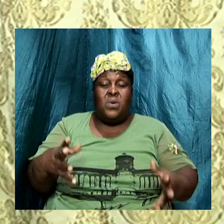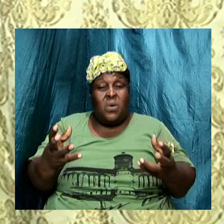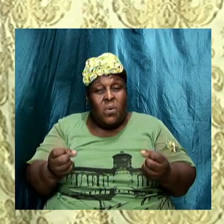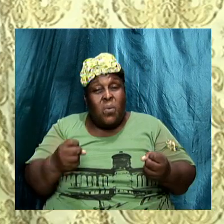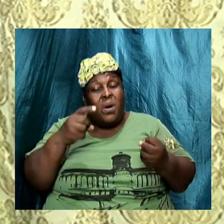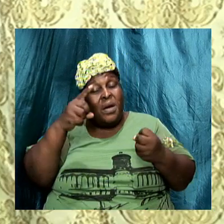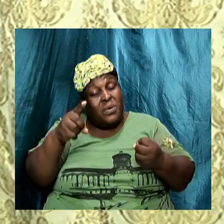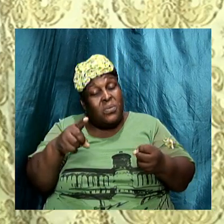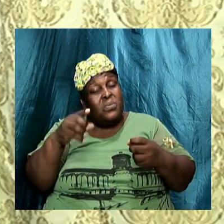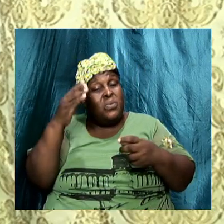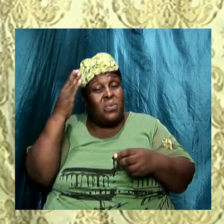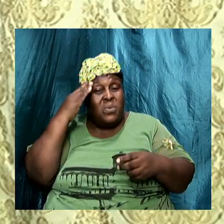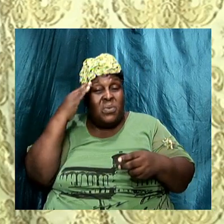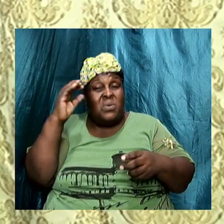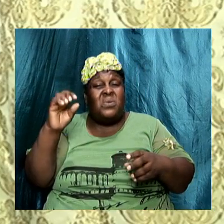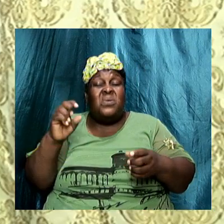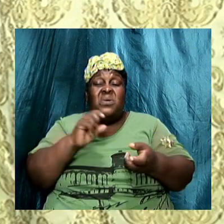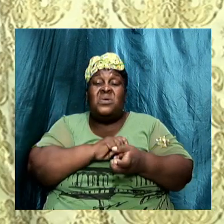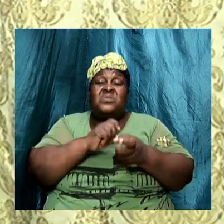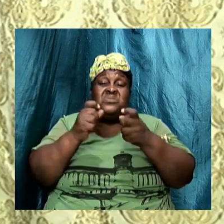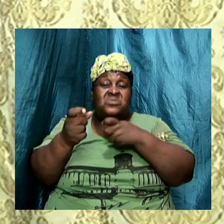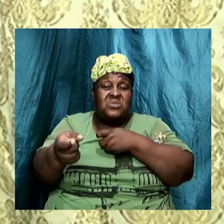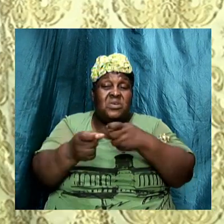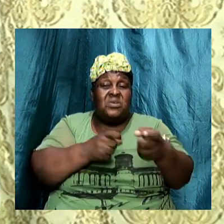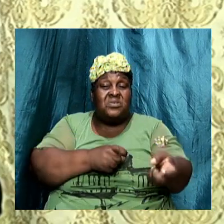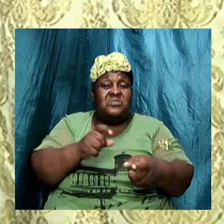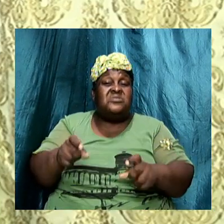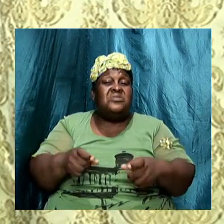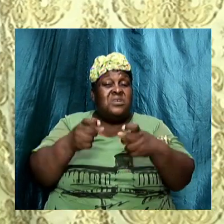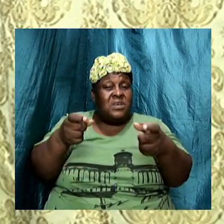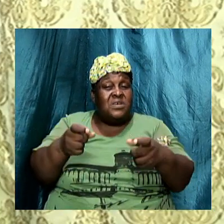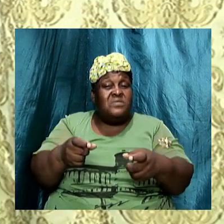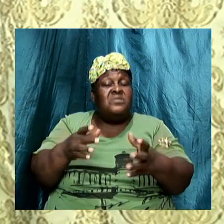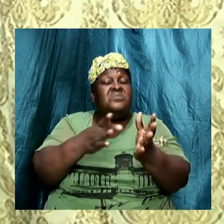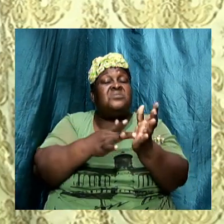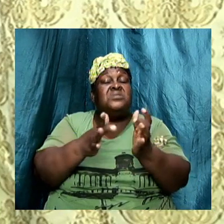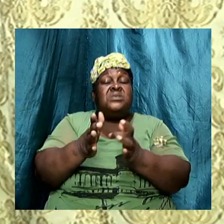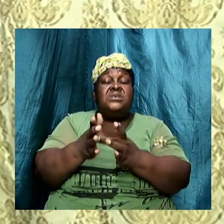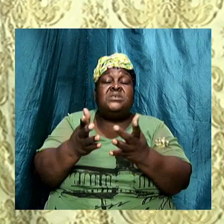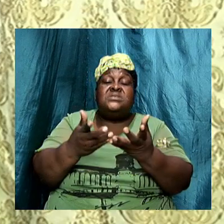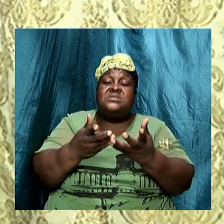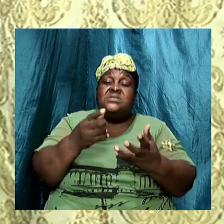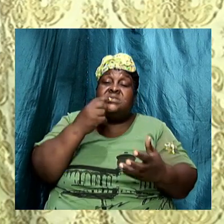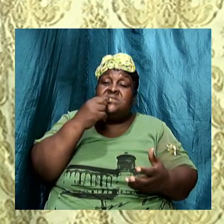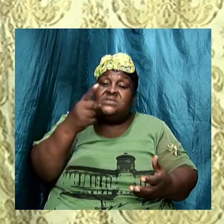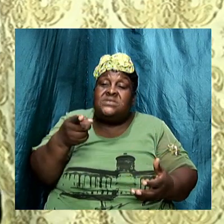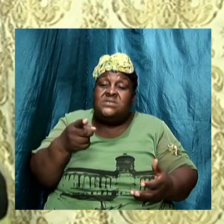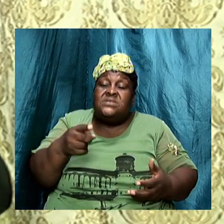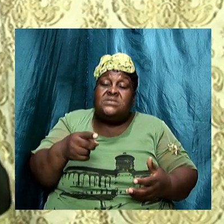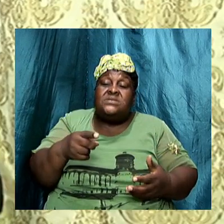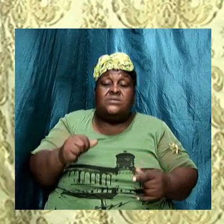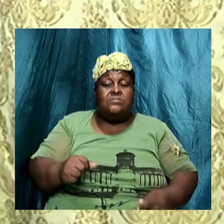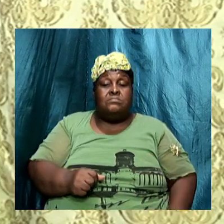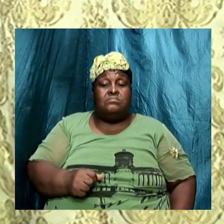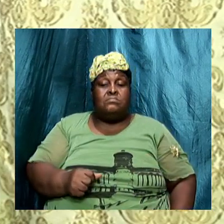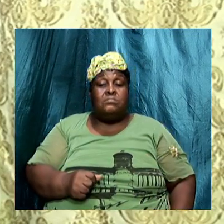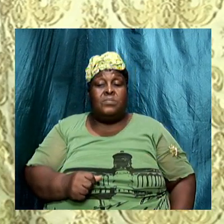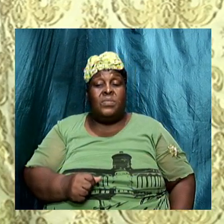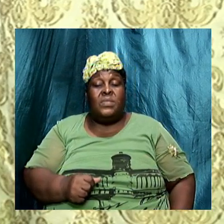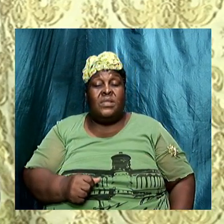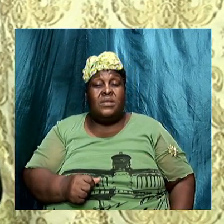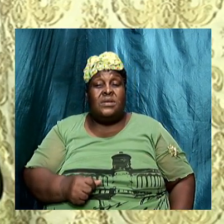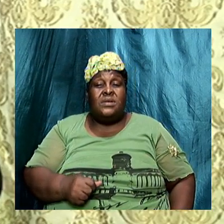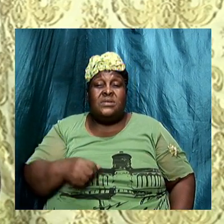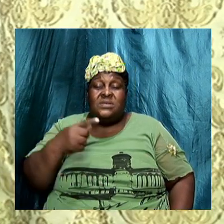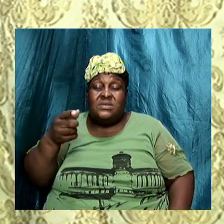exchange gives significant context to Jesus is mention of the living it was after this that he